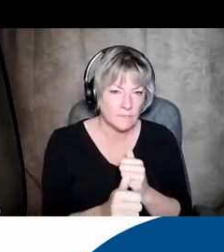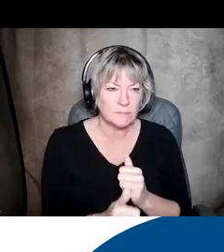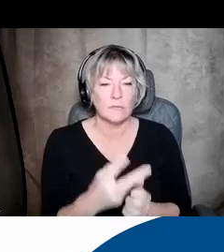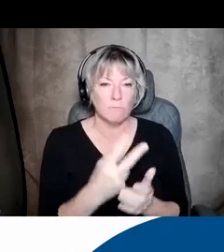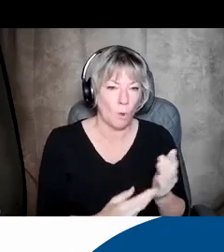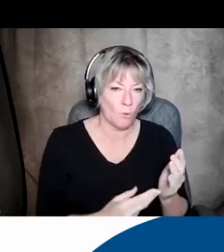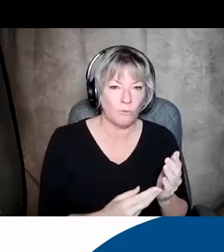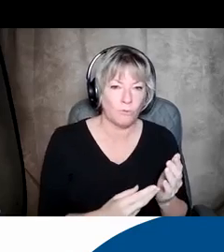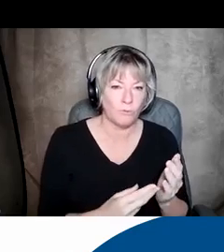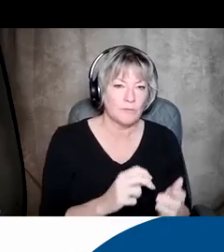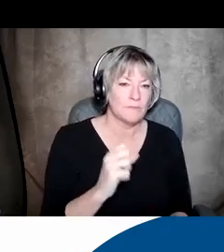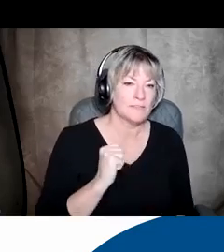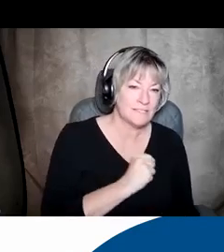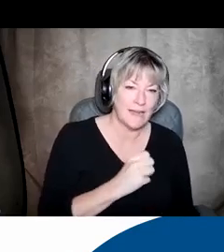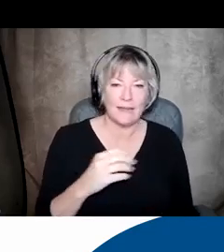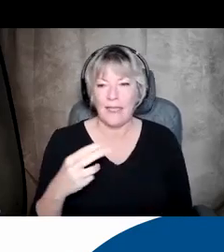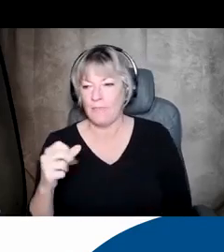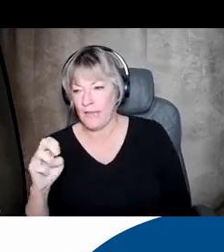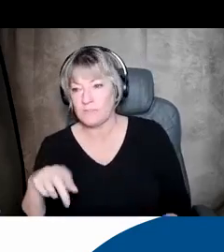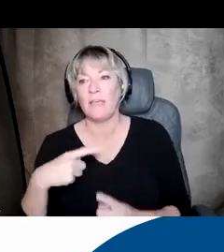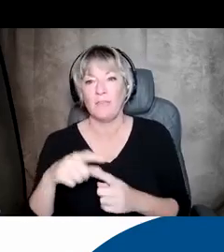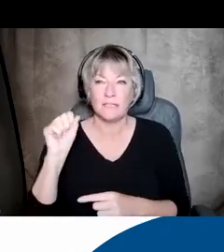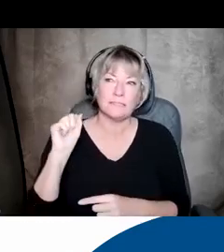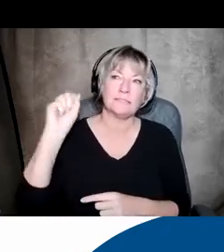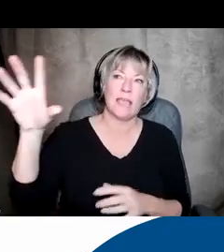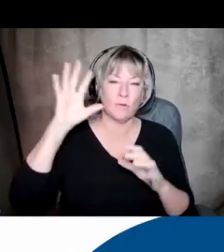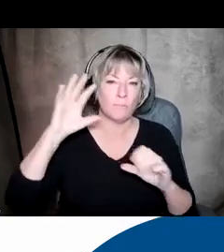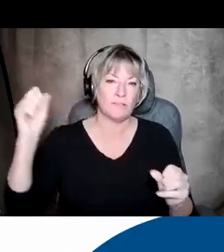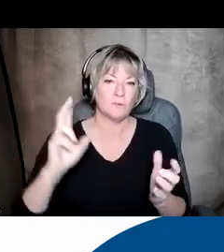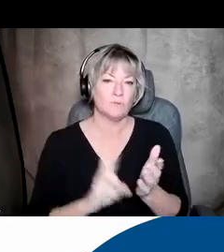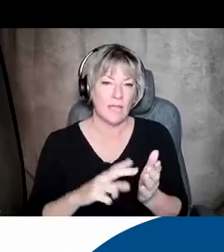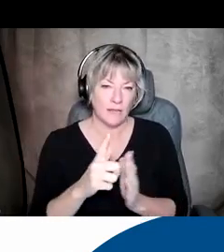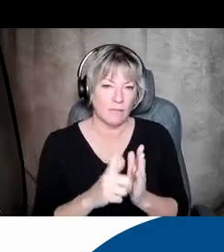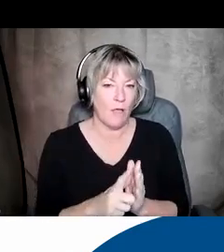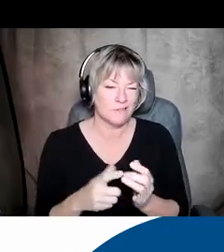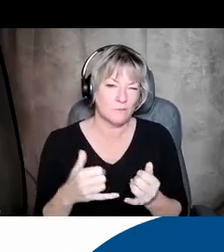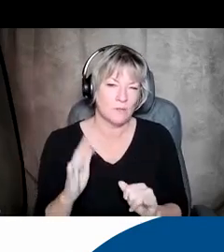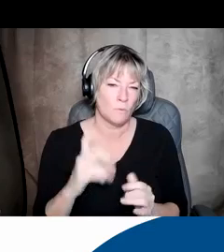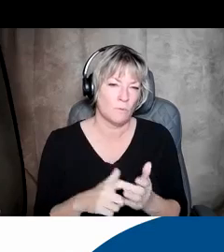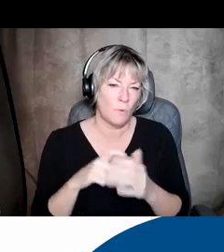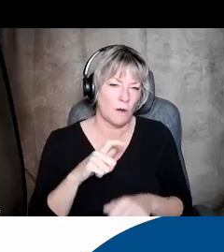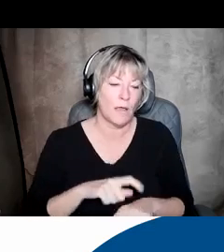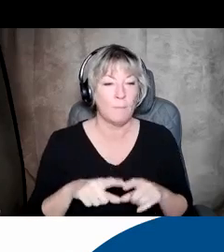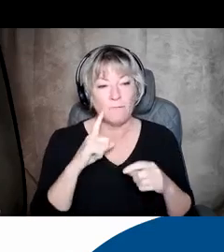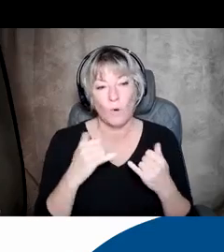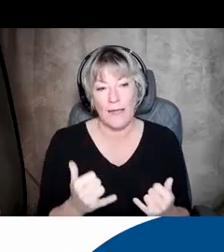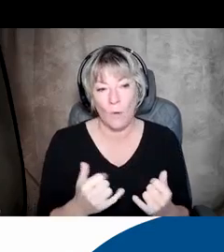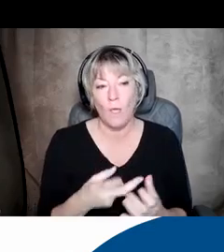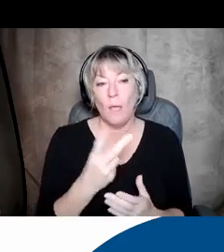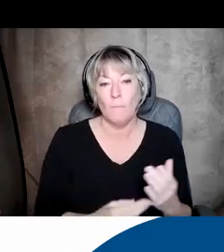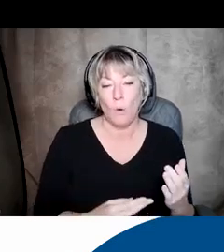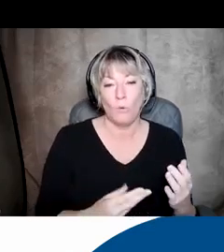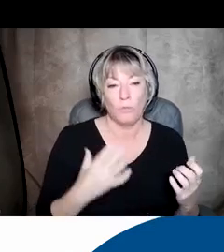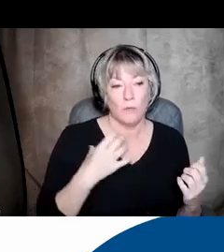chambers, and send it to the president to sign into law. But as of now, both chambers